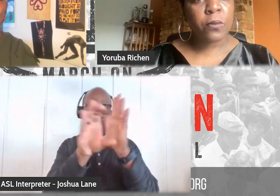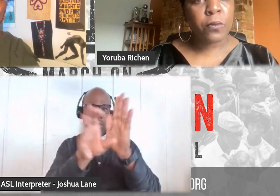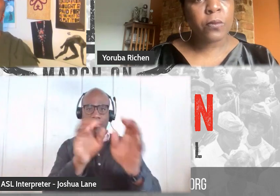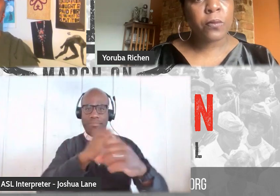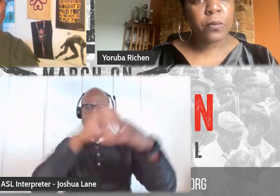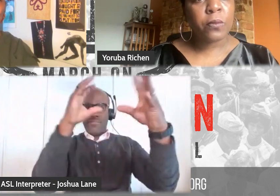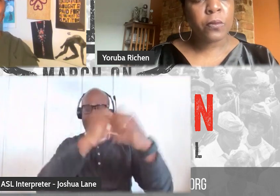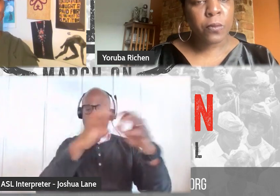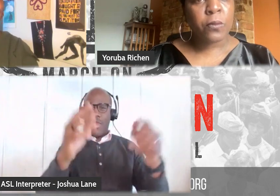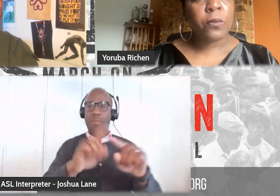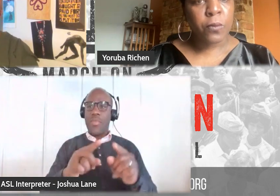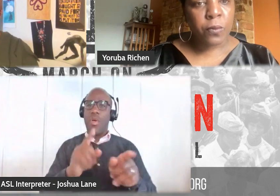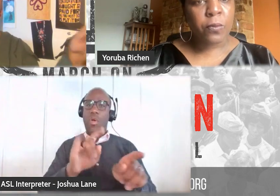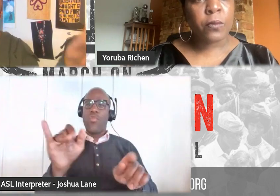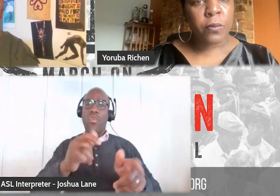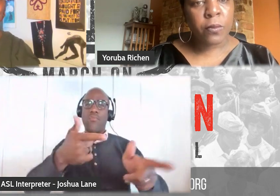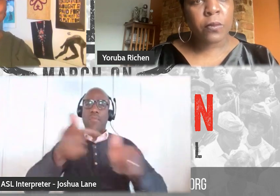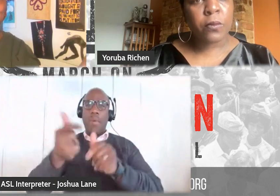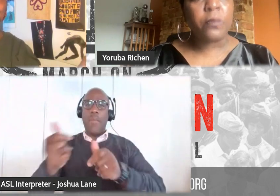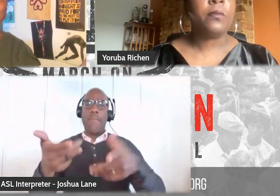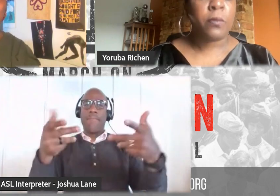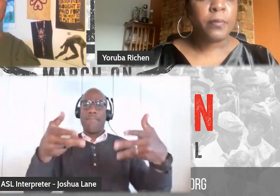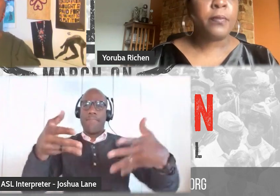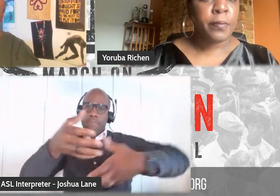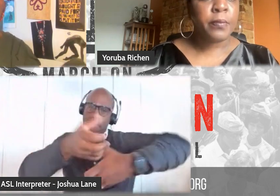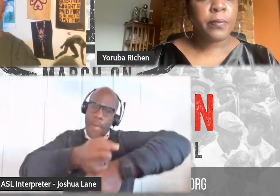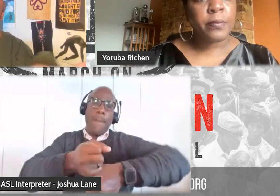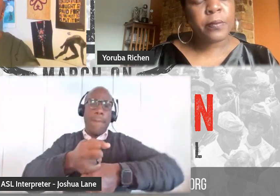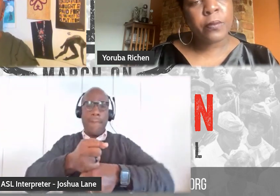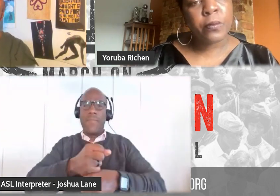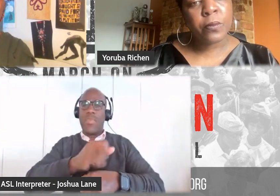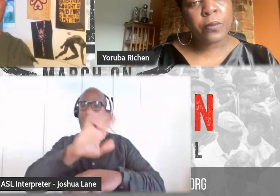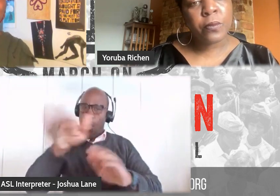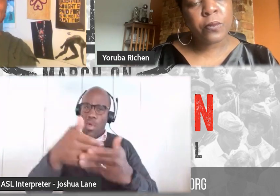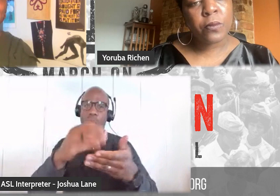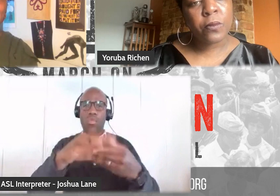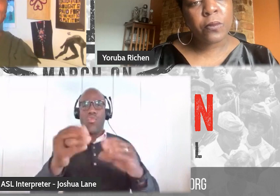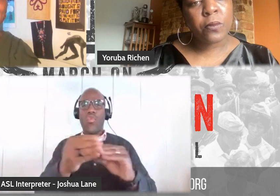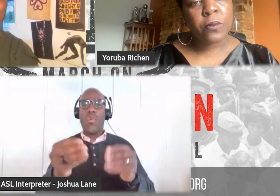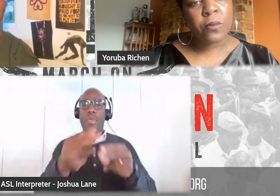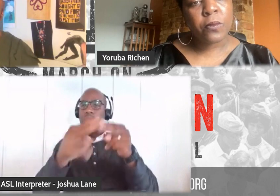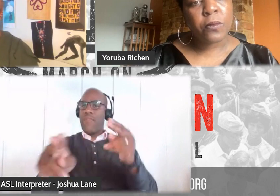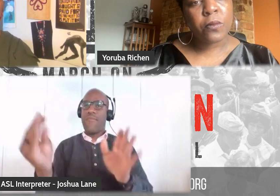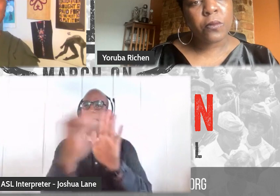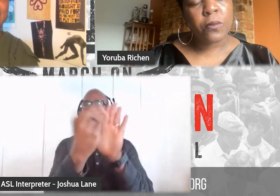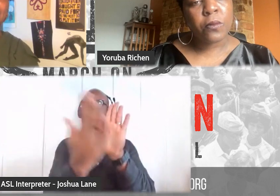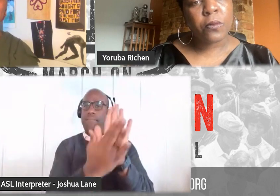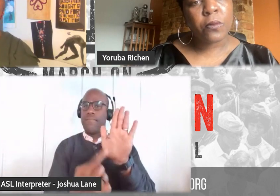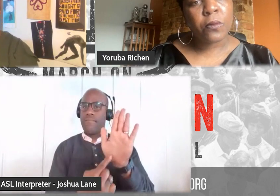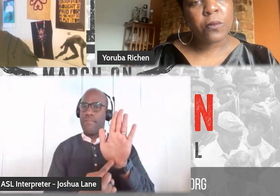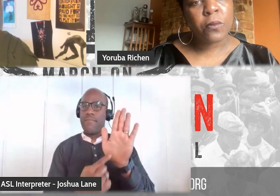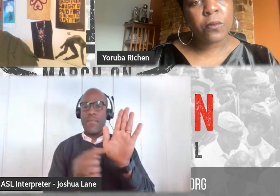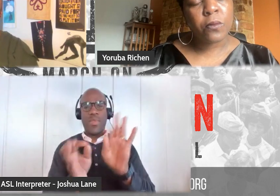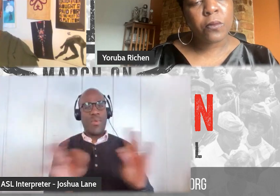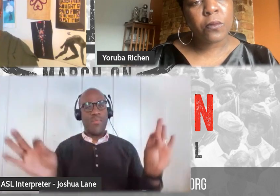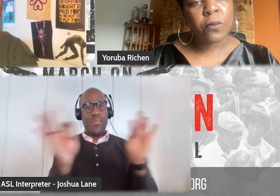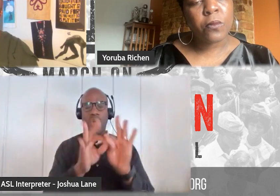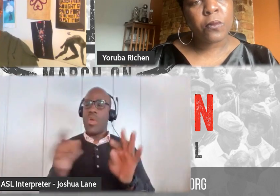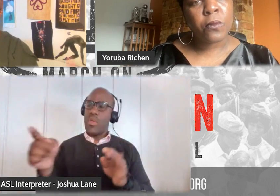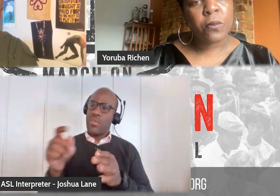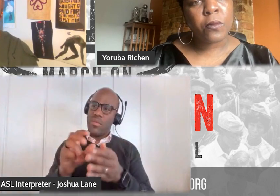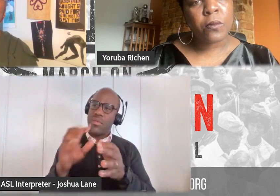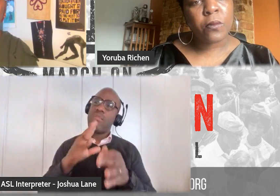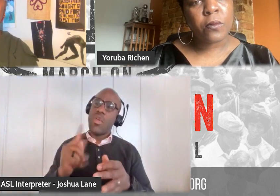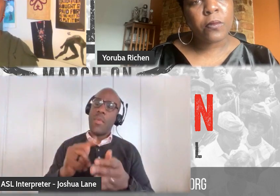tell the whole story in a short amount of time. So you talked about writing things out. How is that the same or different